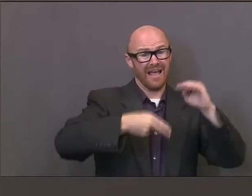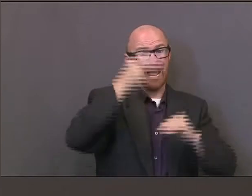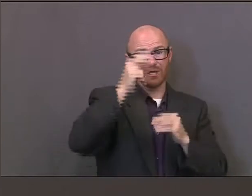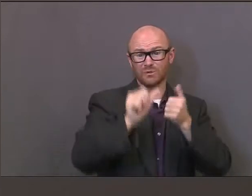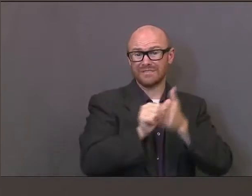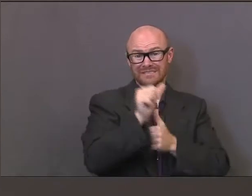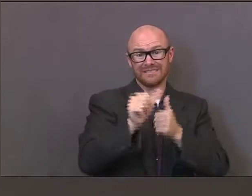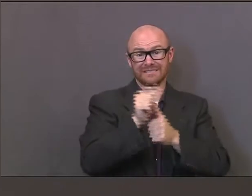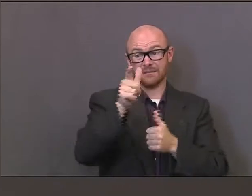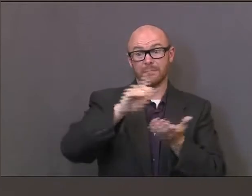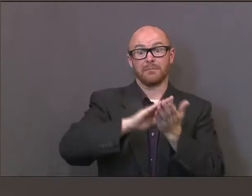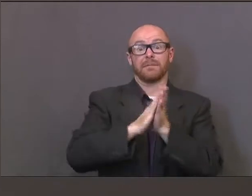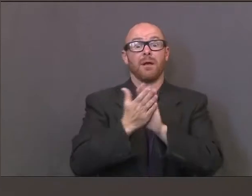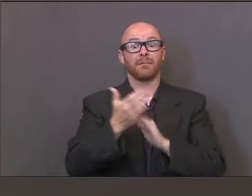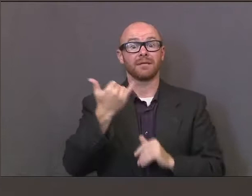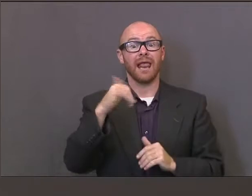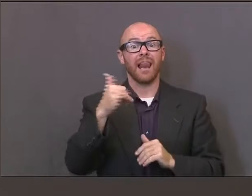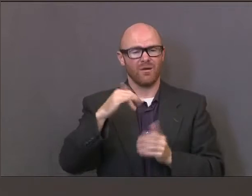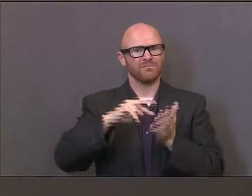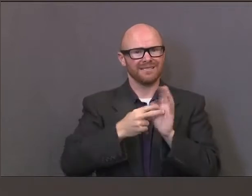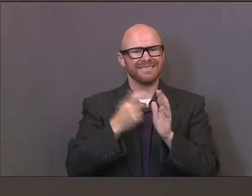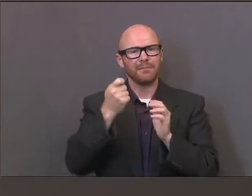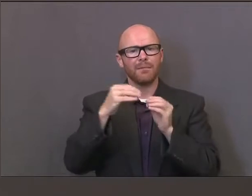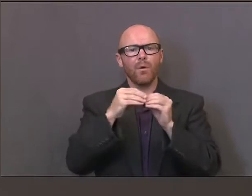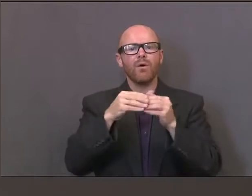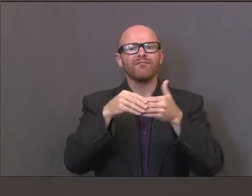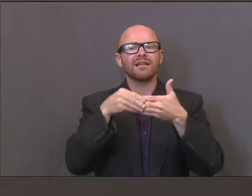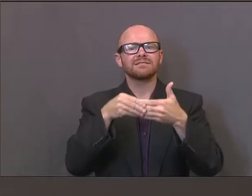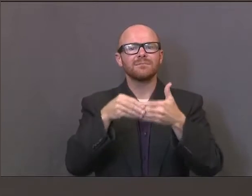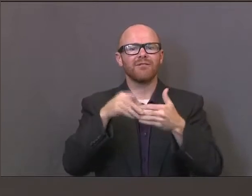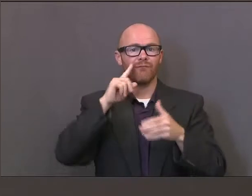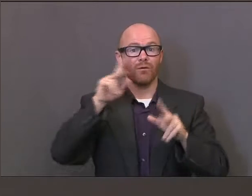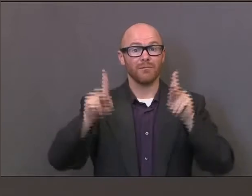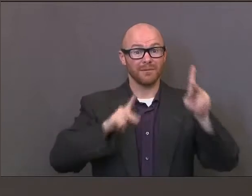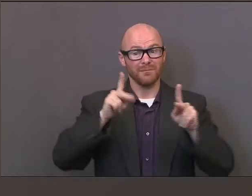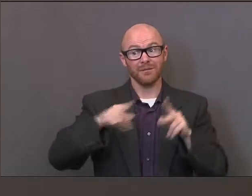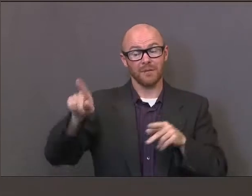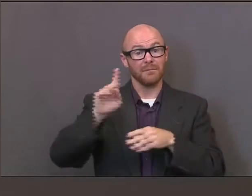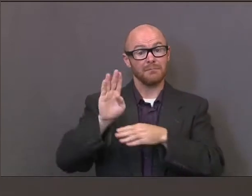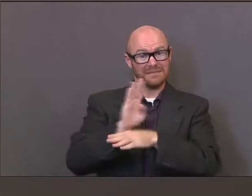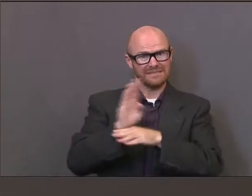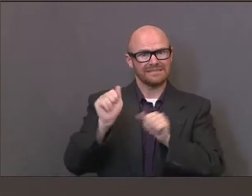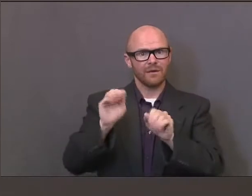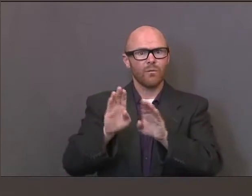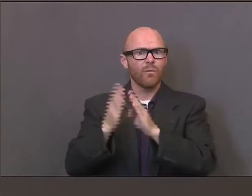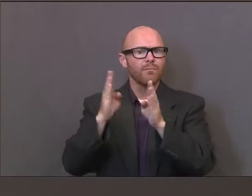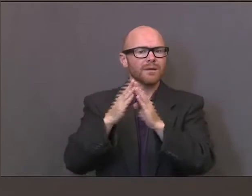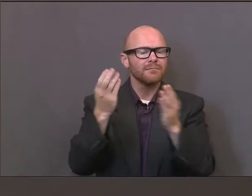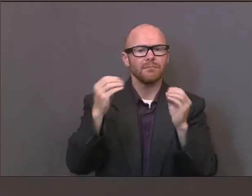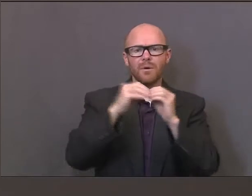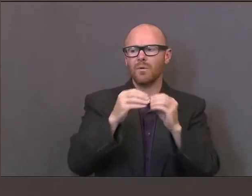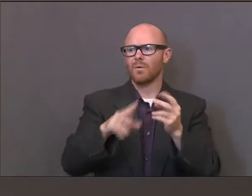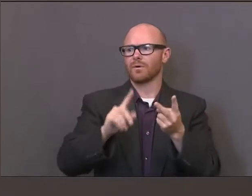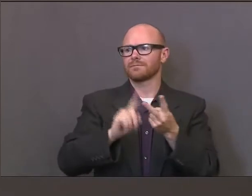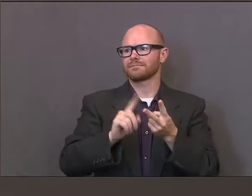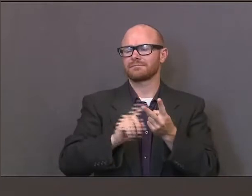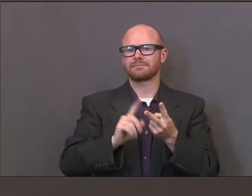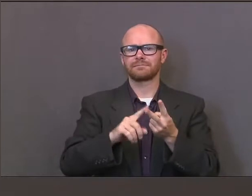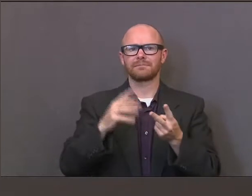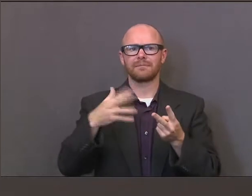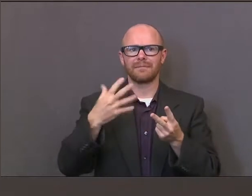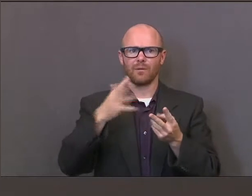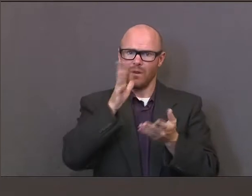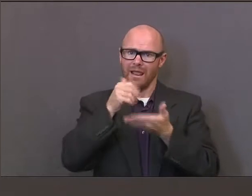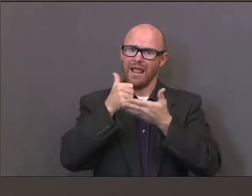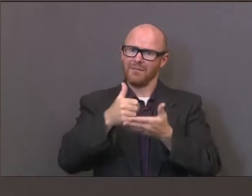yellow, it gives more flexibility for the downtown businesses in particular of Salt Lake City and for overall to